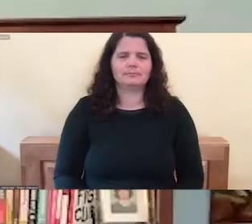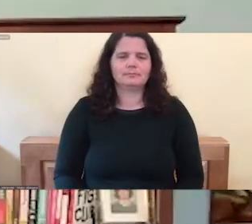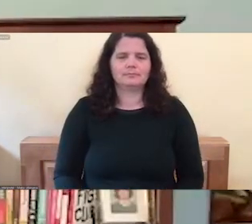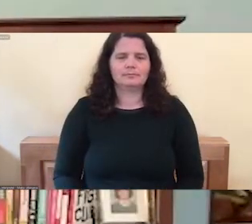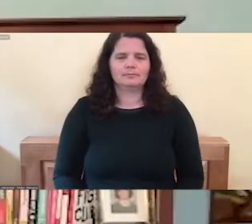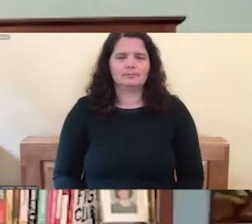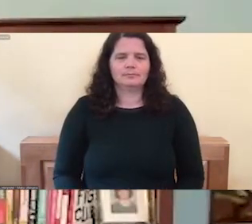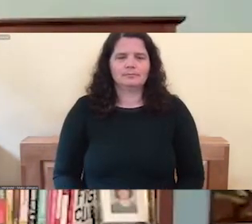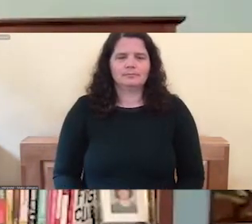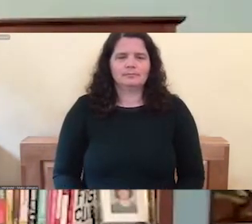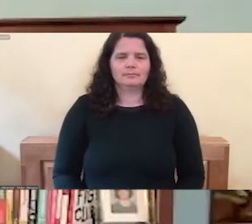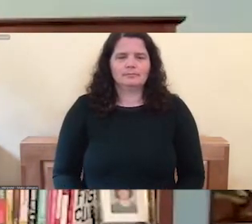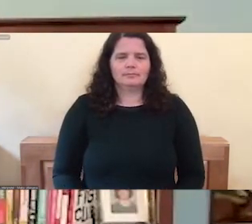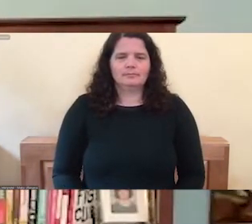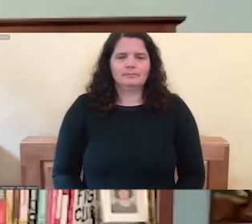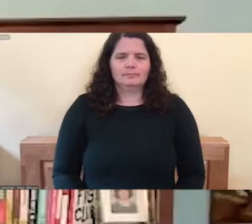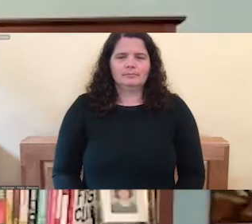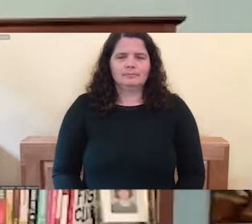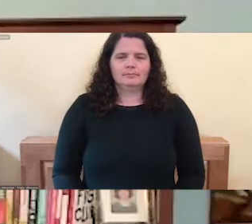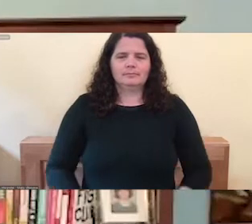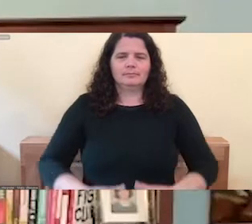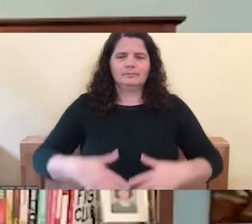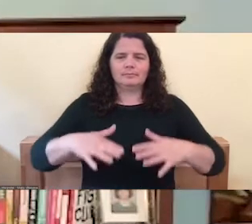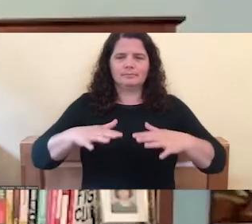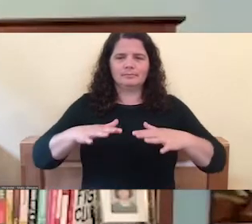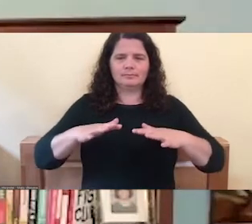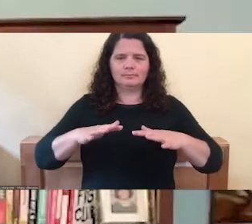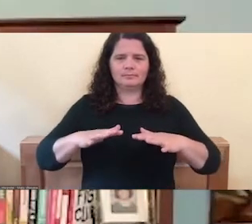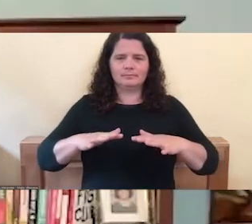Just, uh, settle into your body.